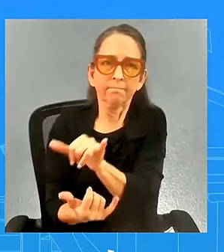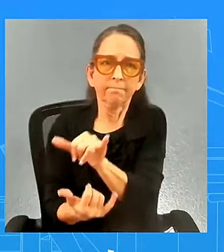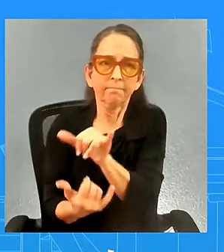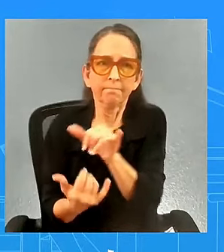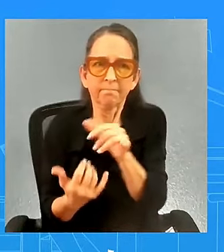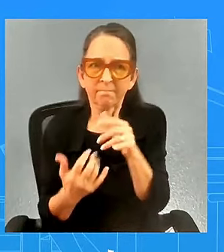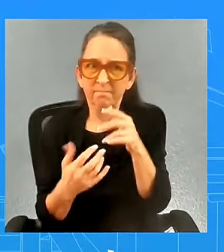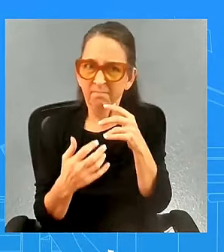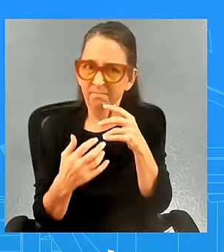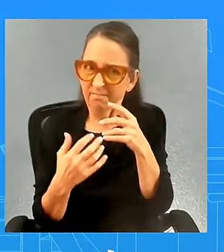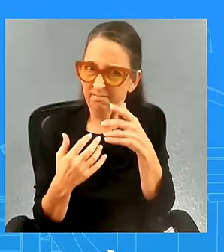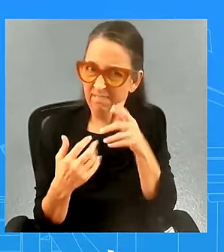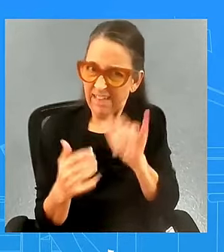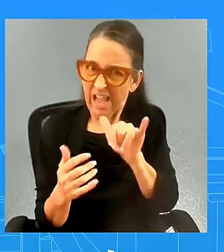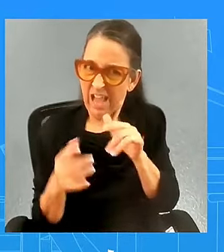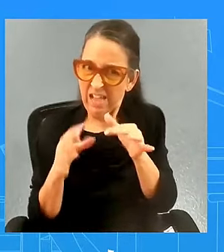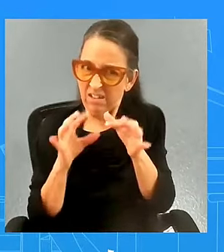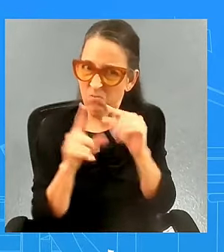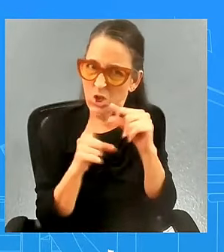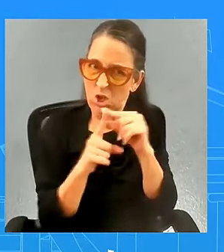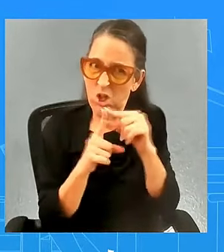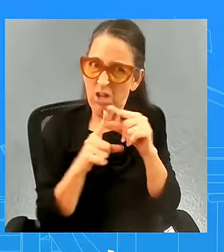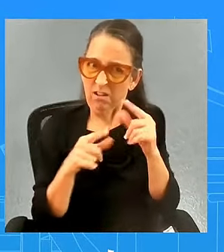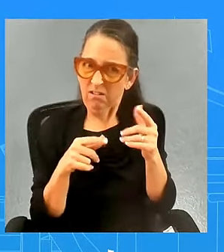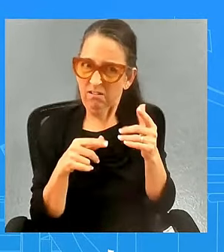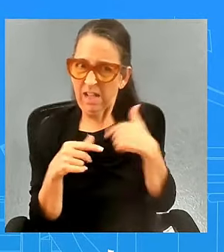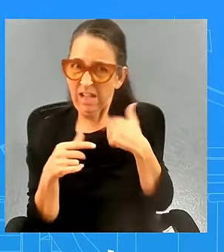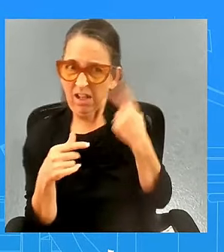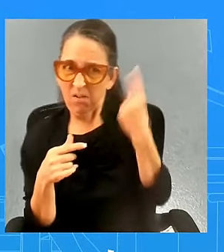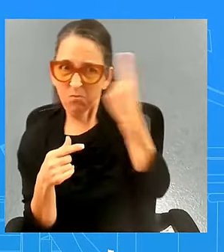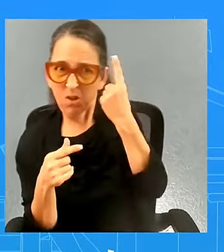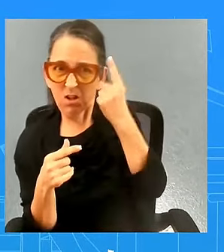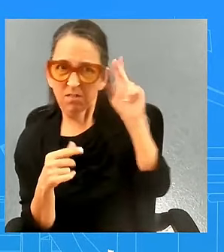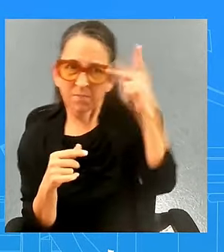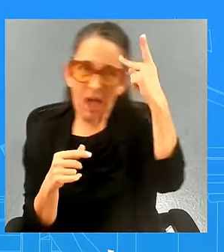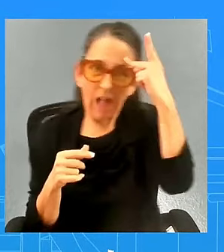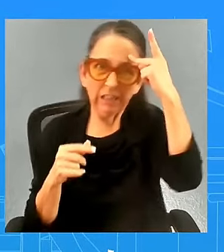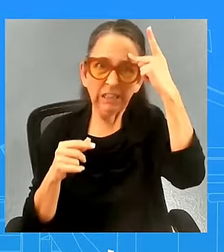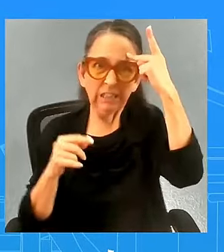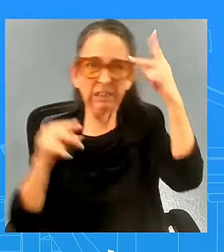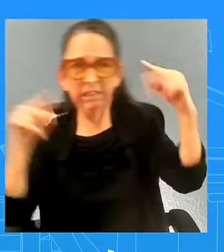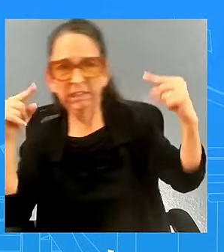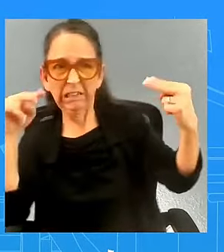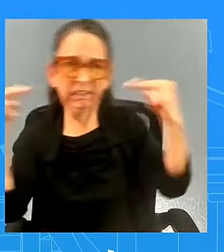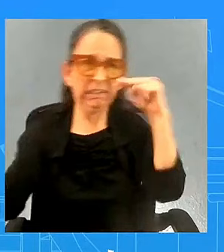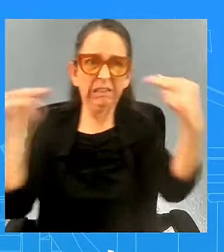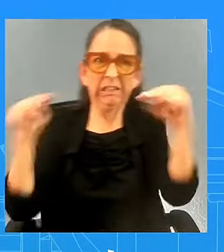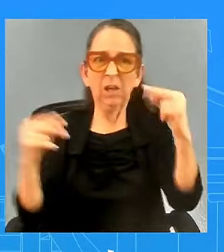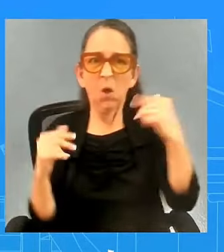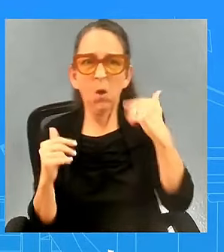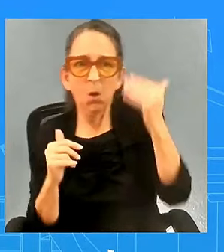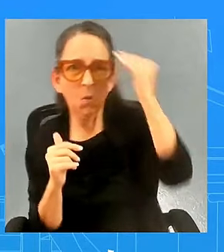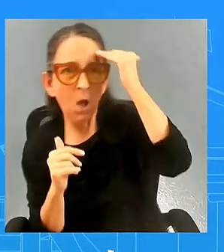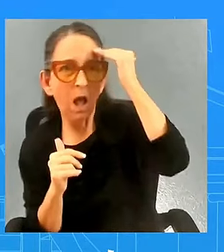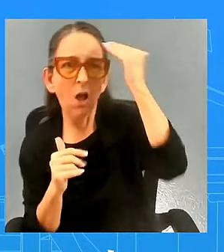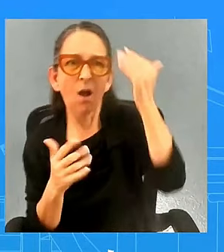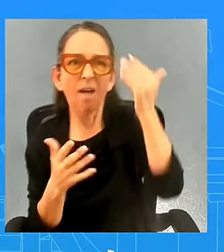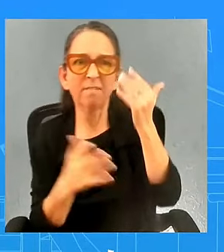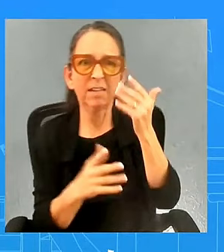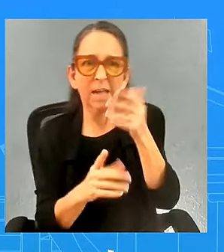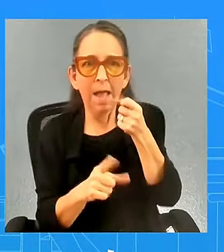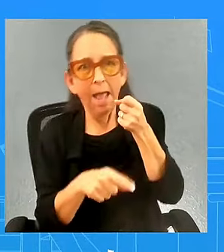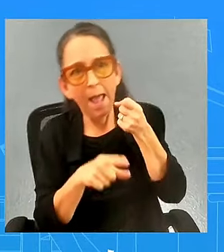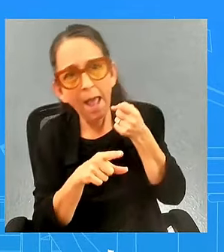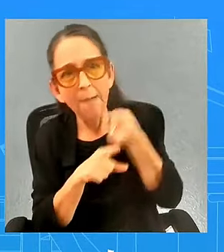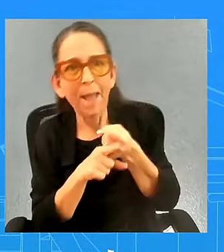certainly active in politics then and was you know was was aware of you know the impact that that i'm not going to go back